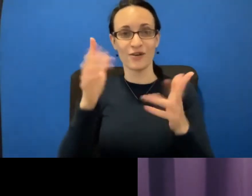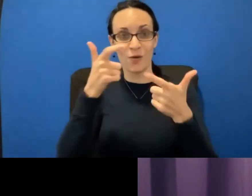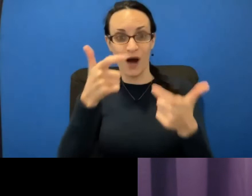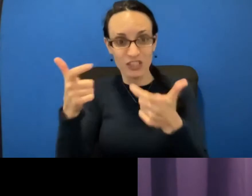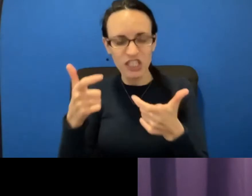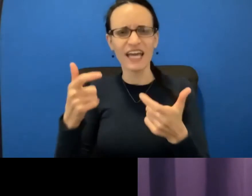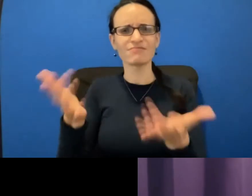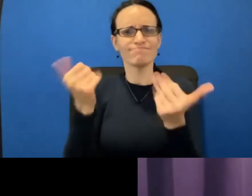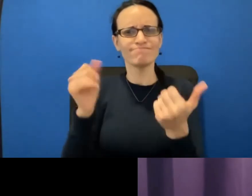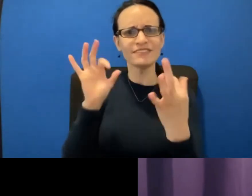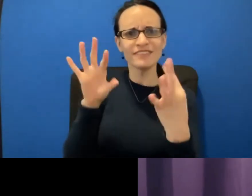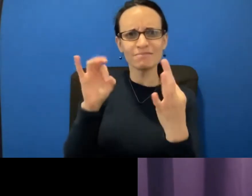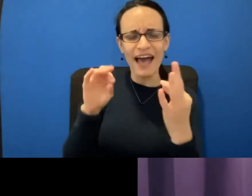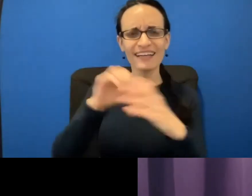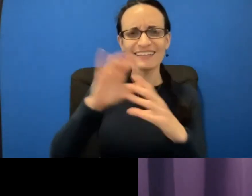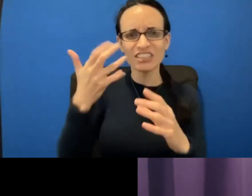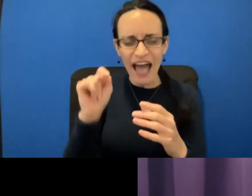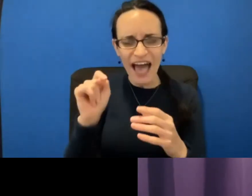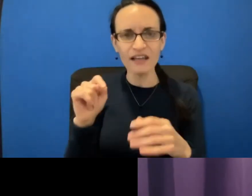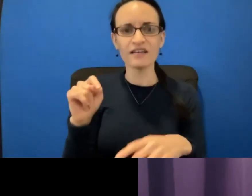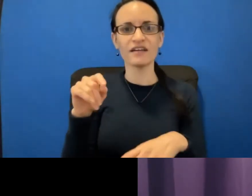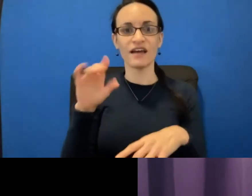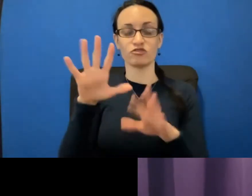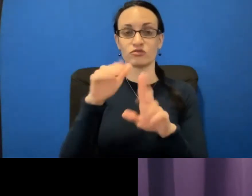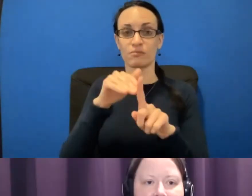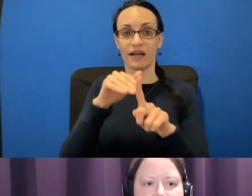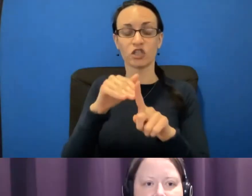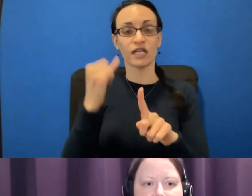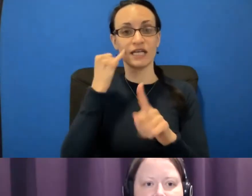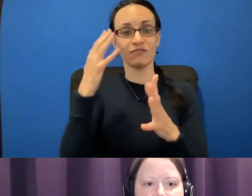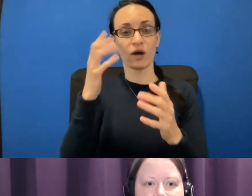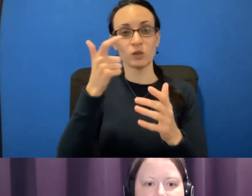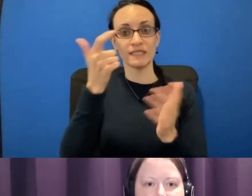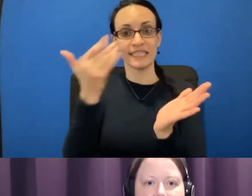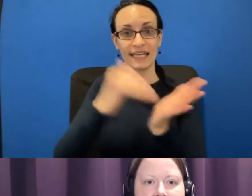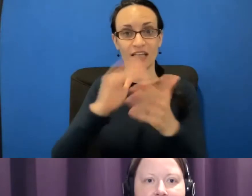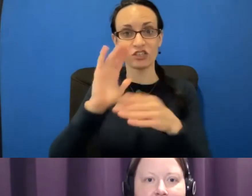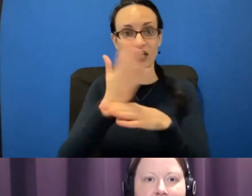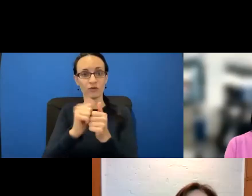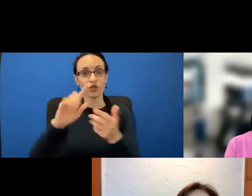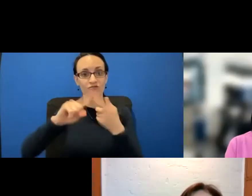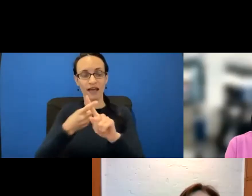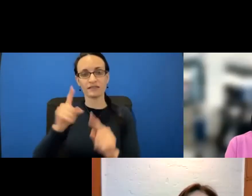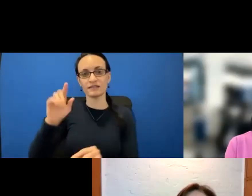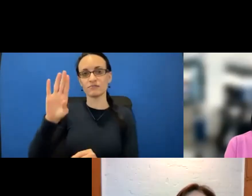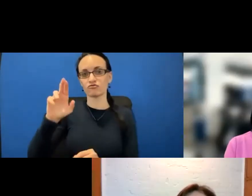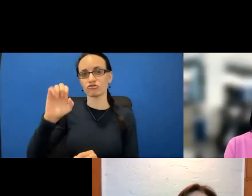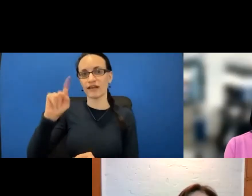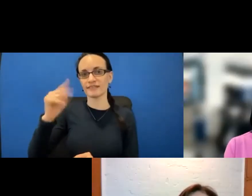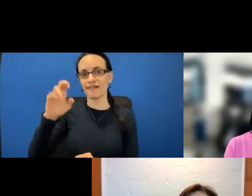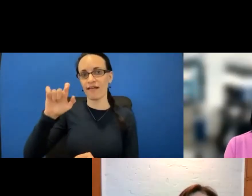can. And just a reminder in case you did not have a chance to write it down. If you want to see that again and share it with your friends, it is BreastHealthQuestions